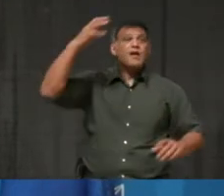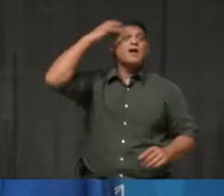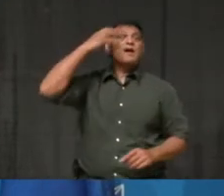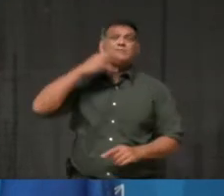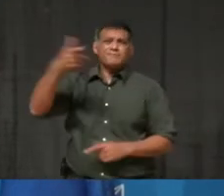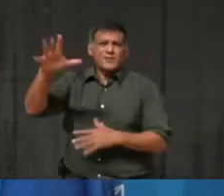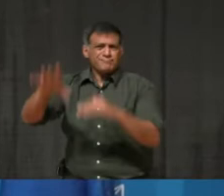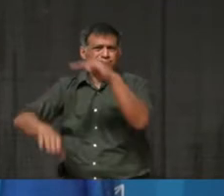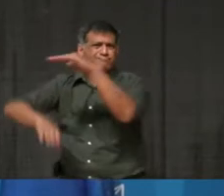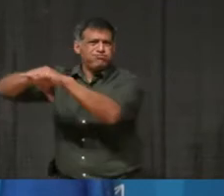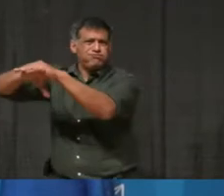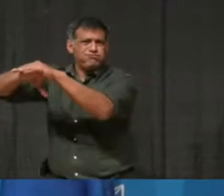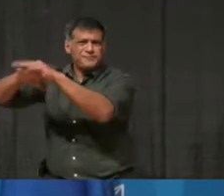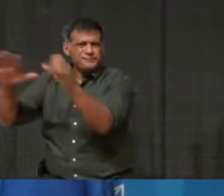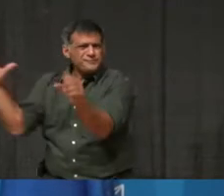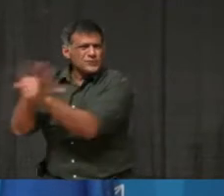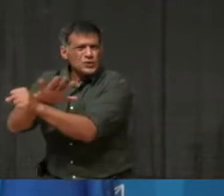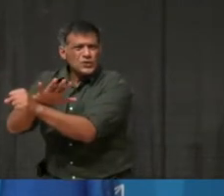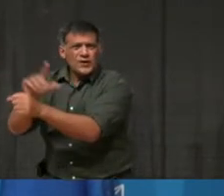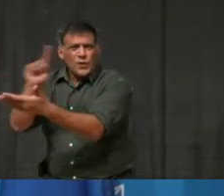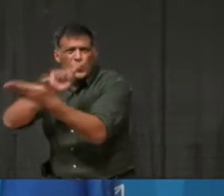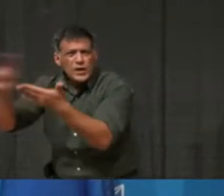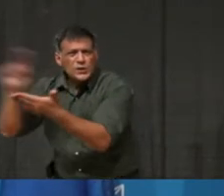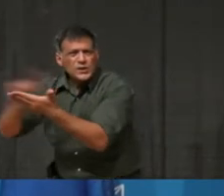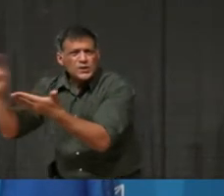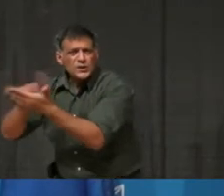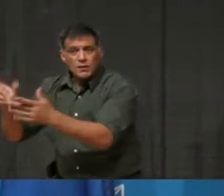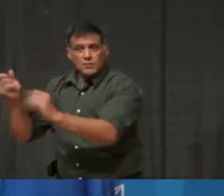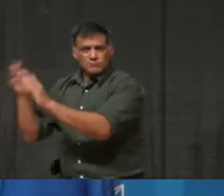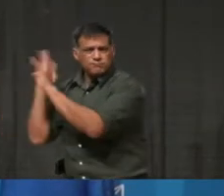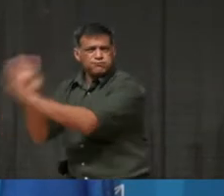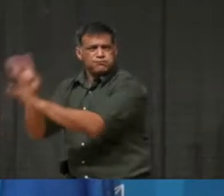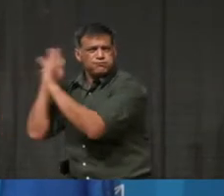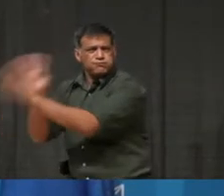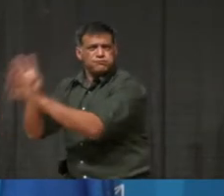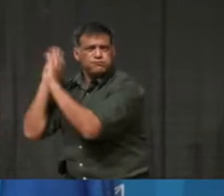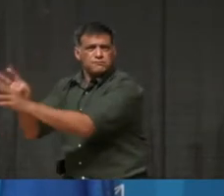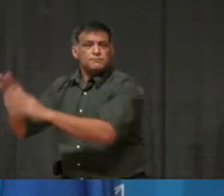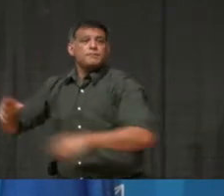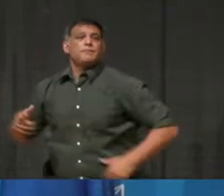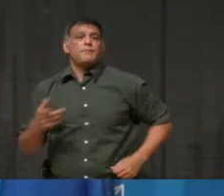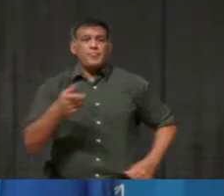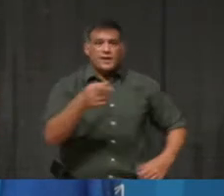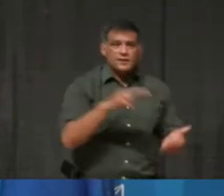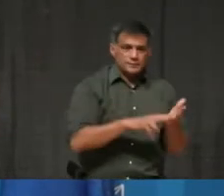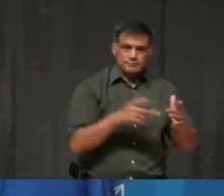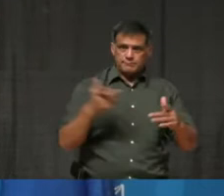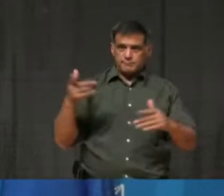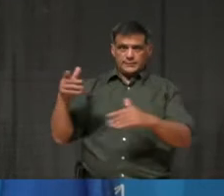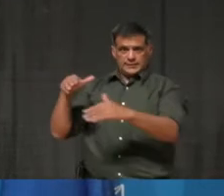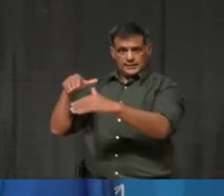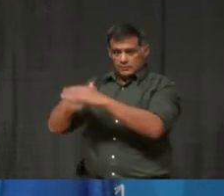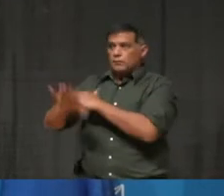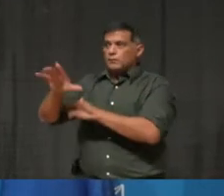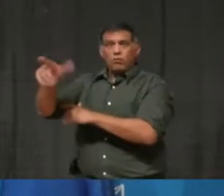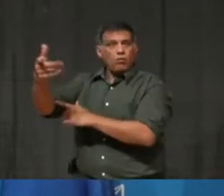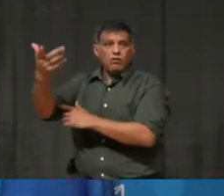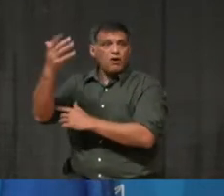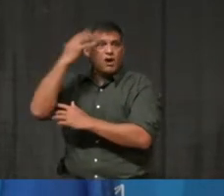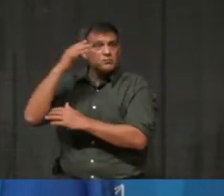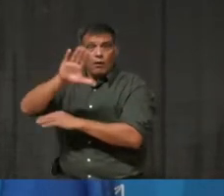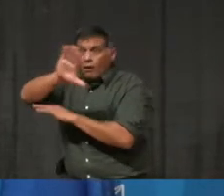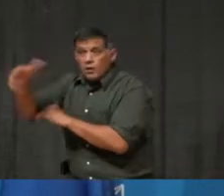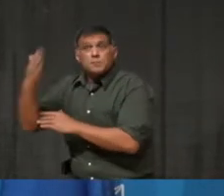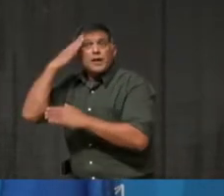seen week after week, patients being admitted without beds, ICUs filling up, and